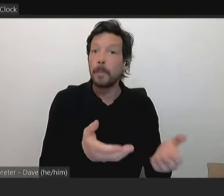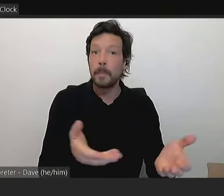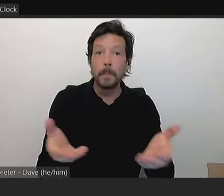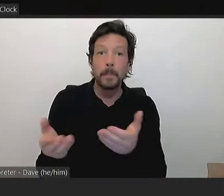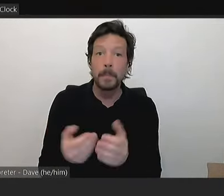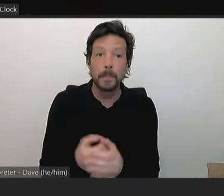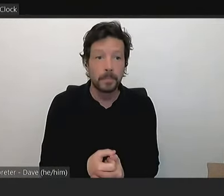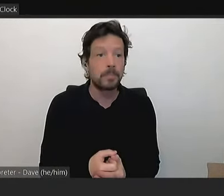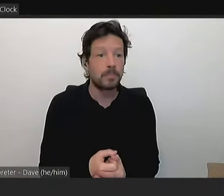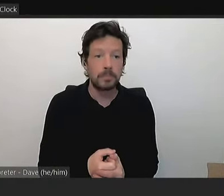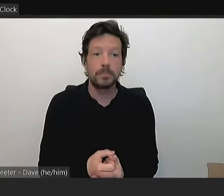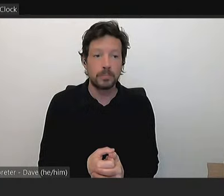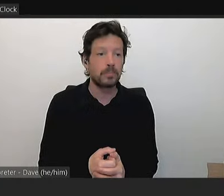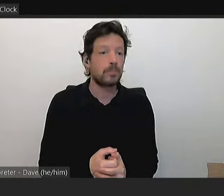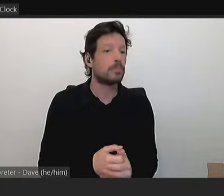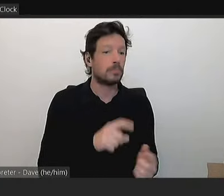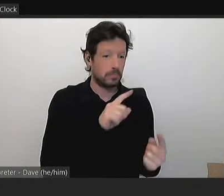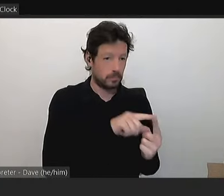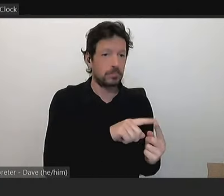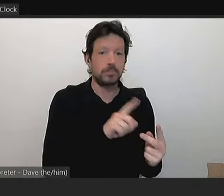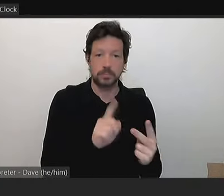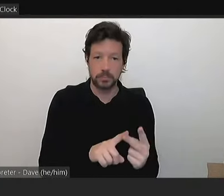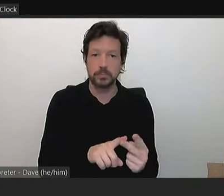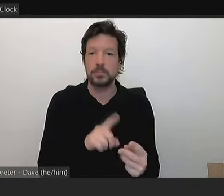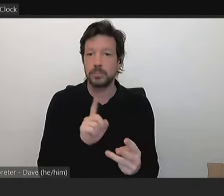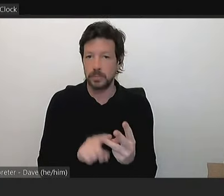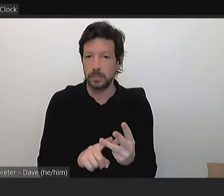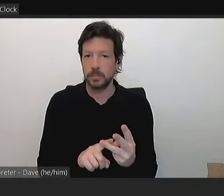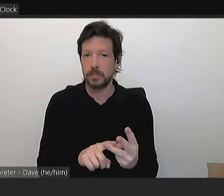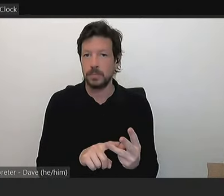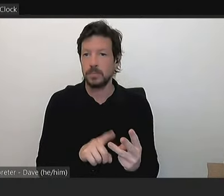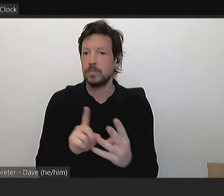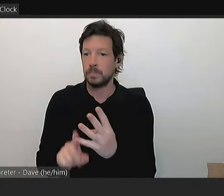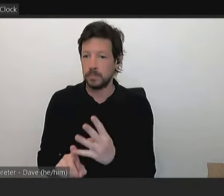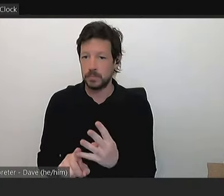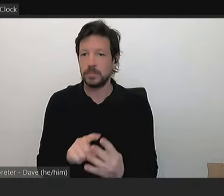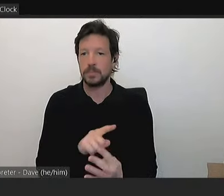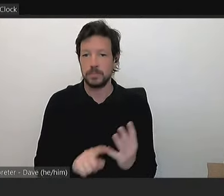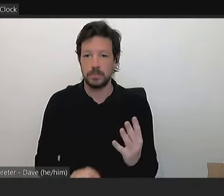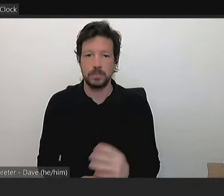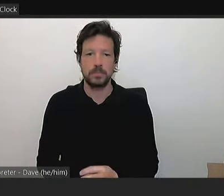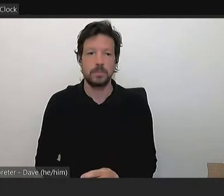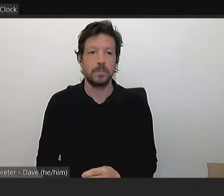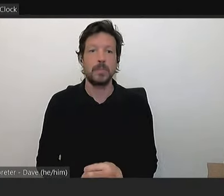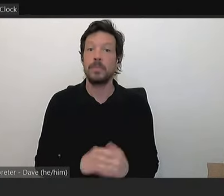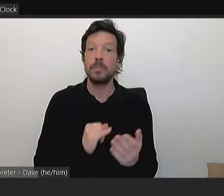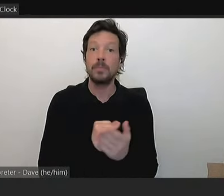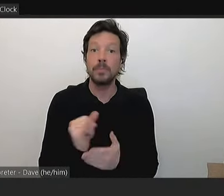Councillor Hannon, councillor Newton, councillor McCarthy and councillor Williams. All those against?